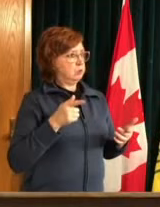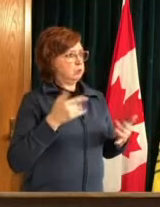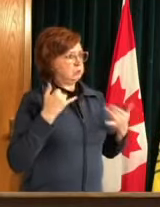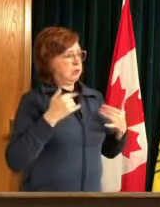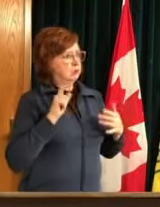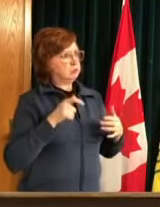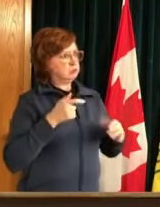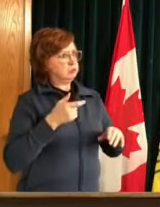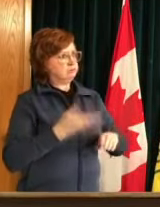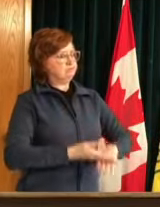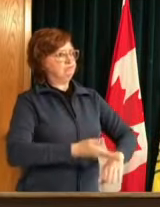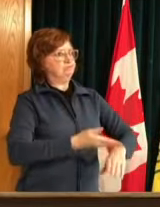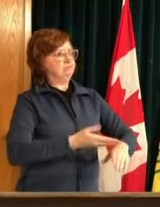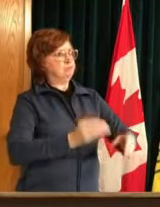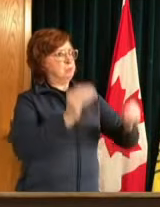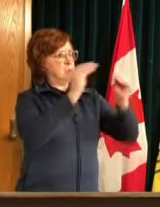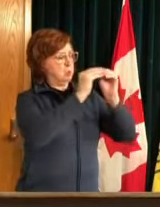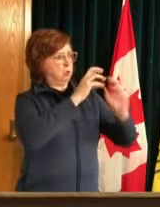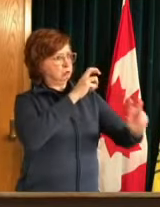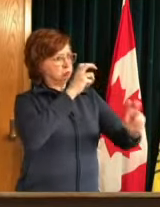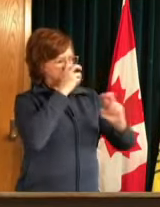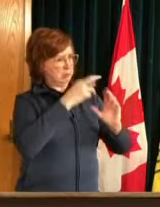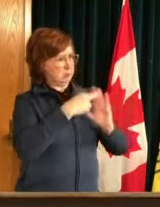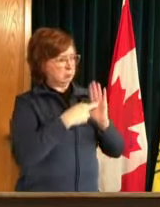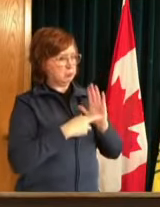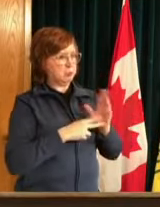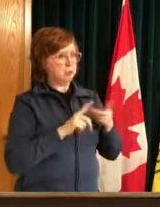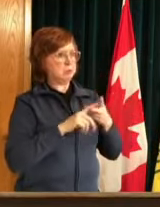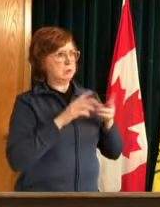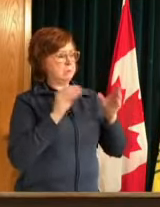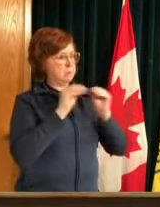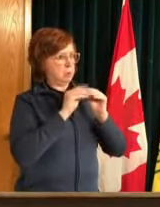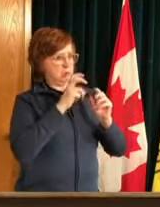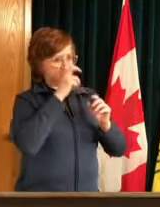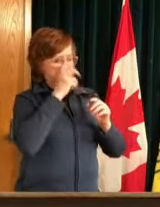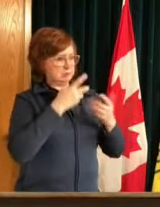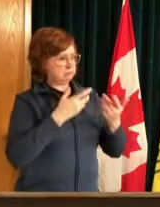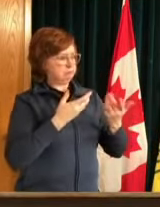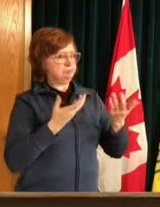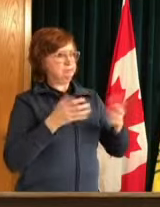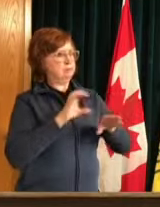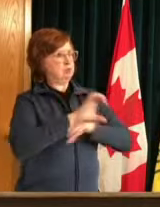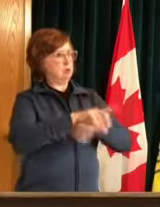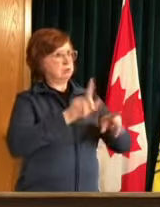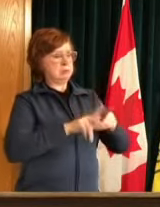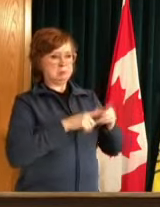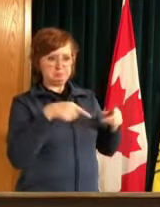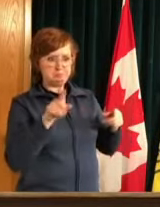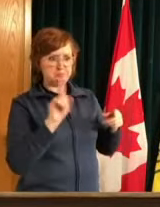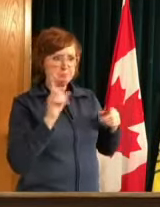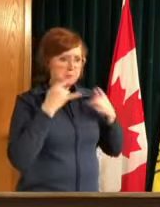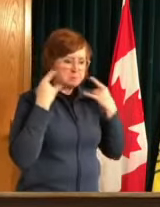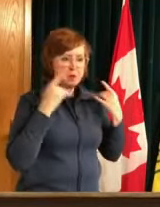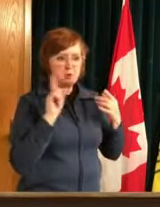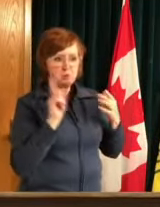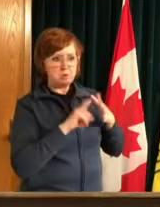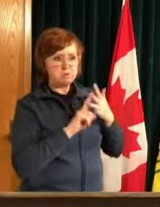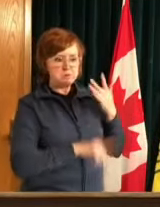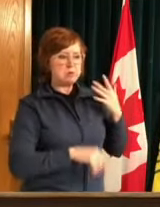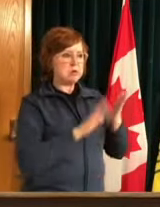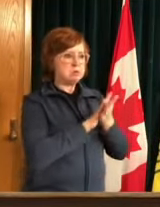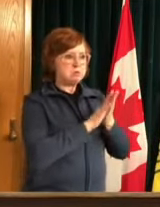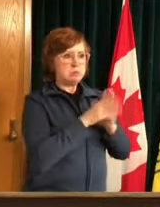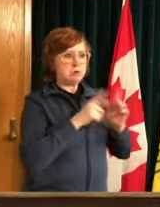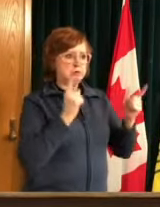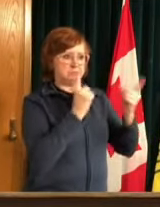enforcement or stricter rules in order to curb uh what you're seeing right now so it doesn't spread in the next six to eight weeks as you